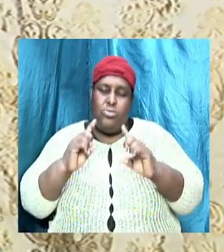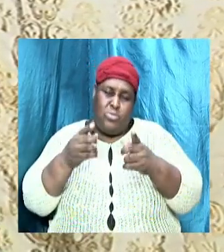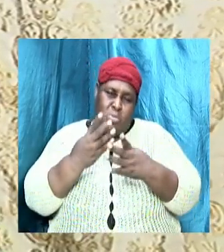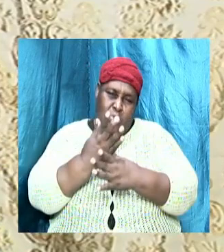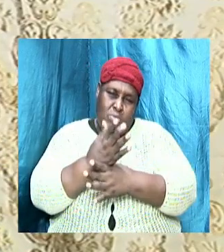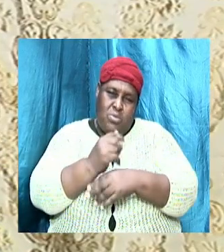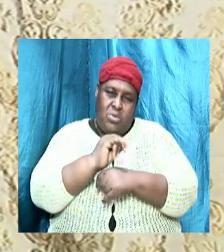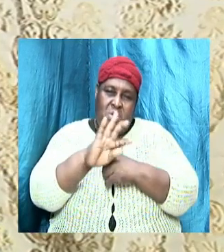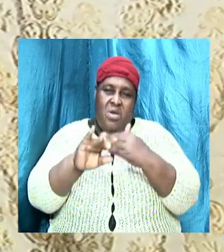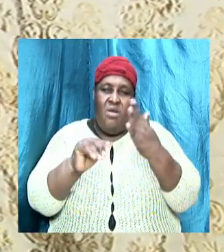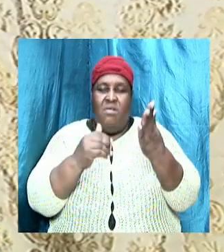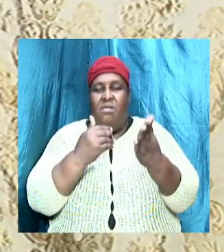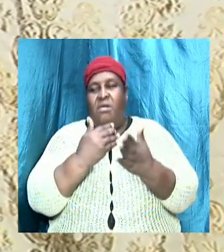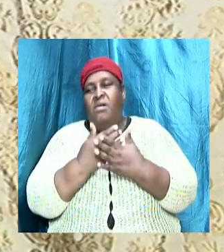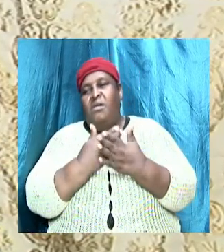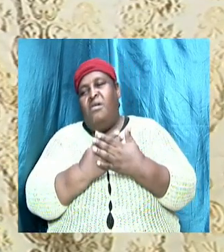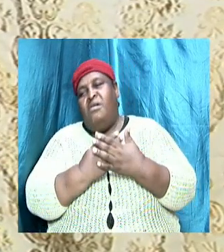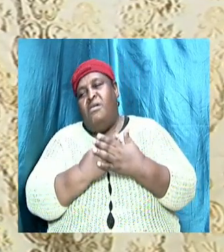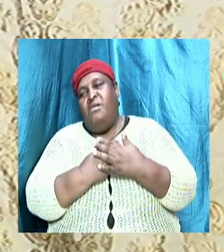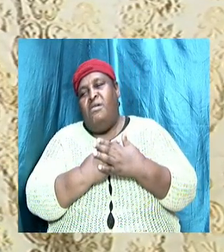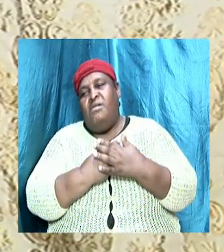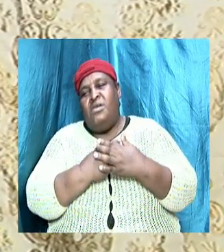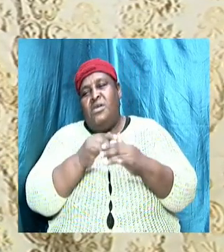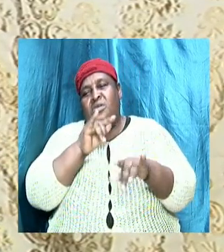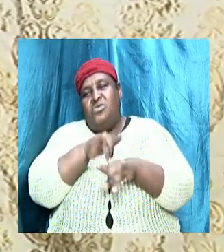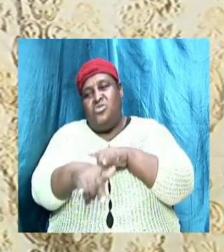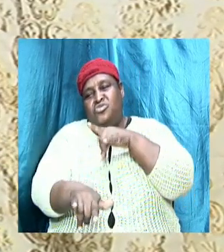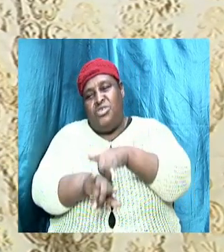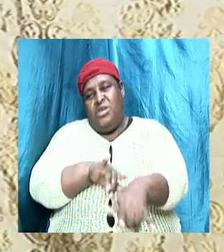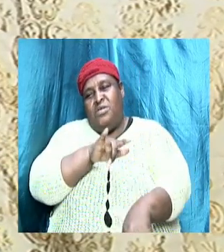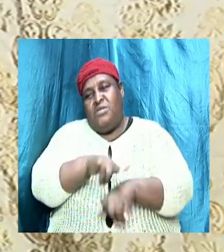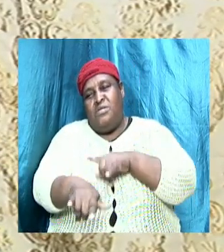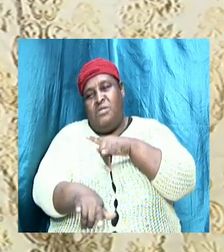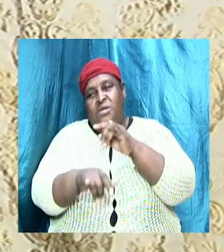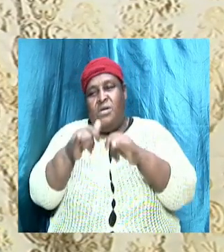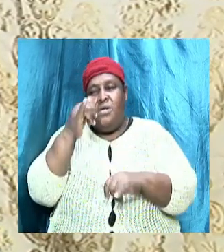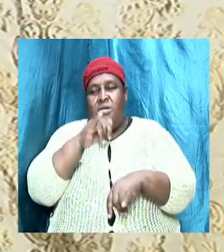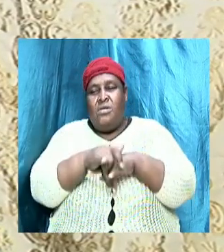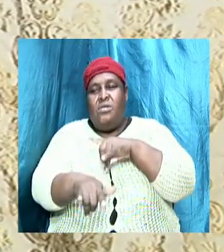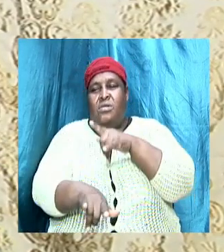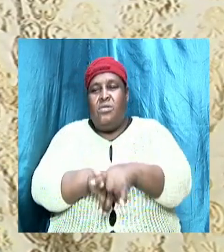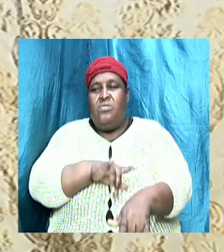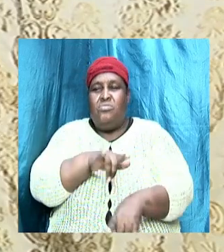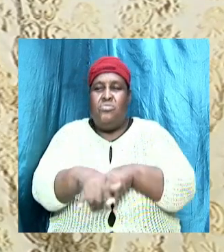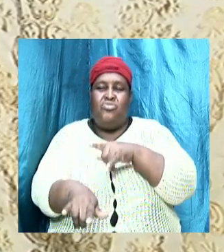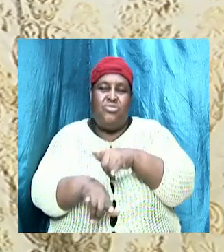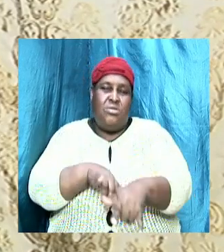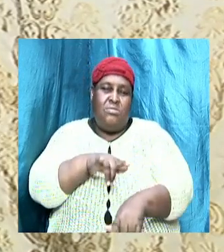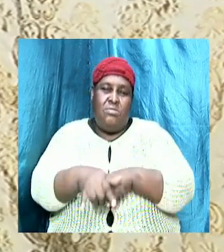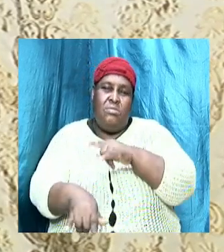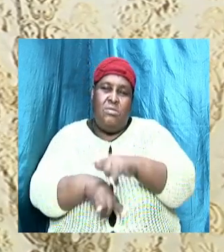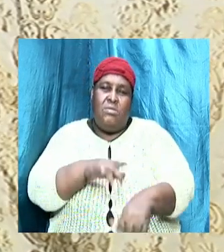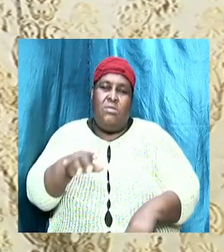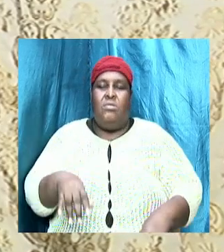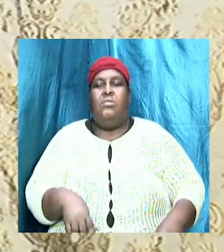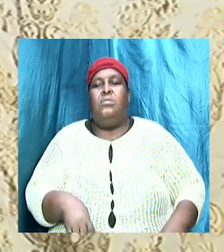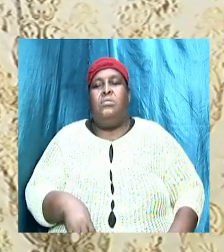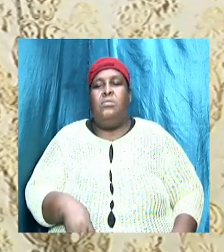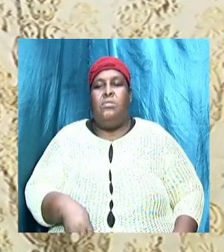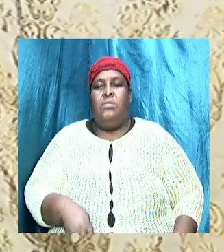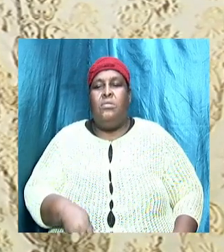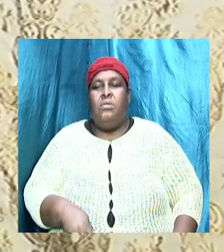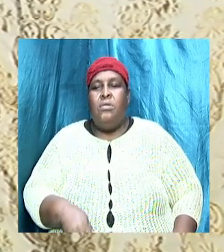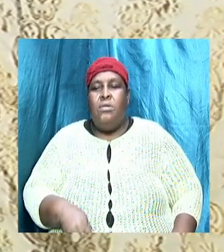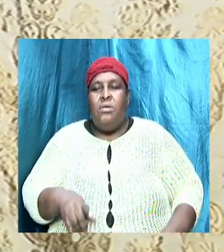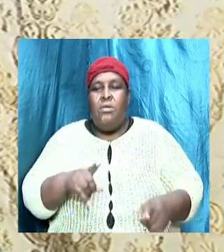lengths and breaths of trickery to deceive some. And as saints